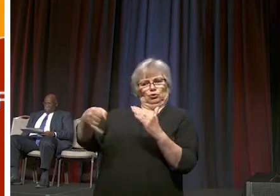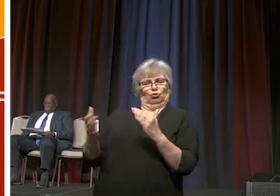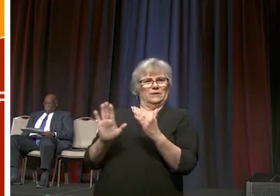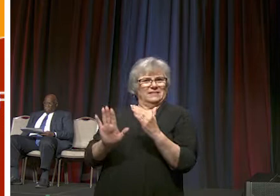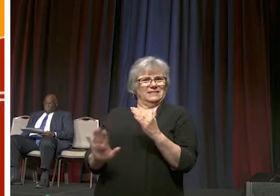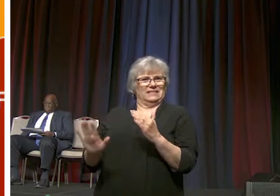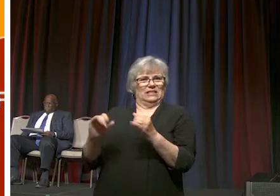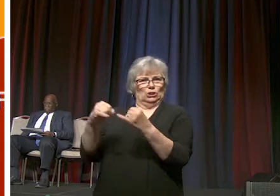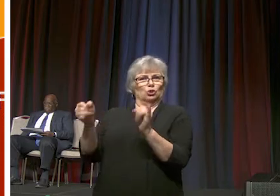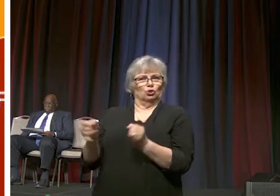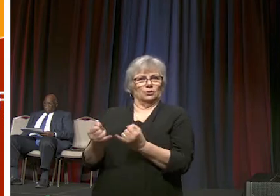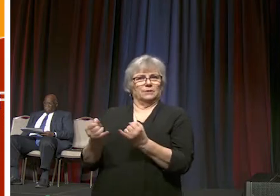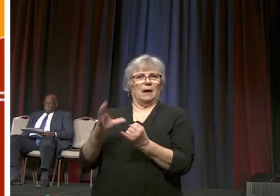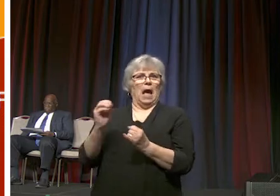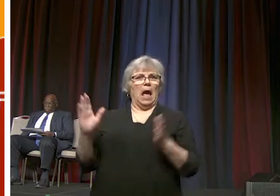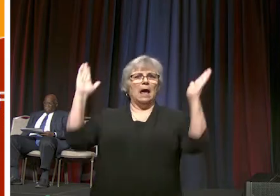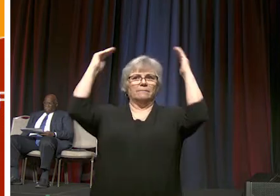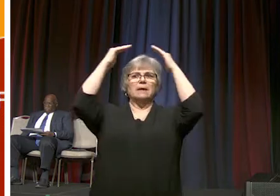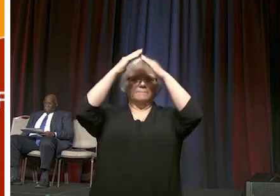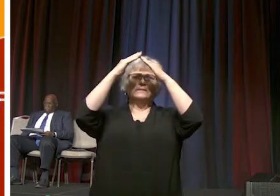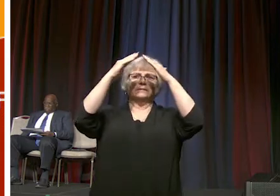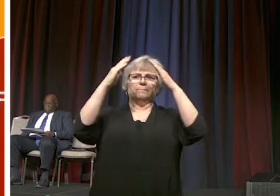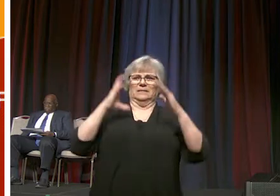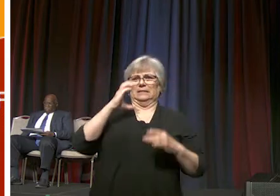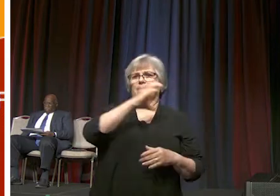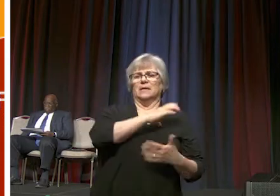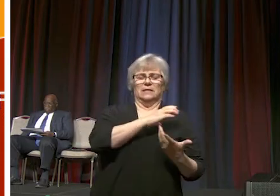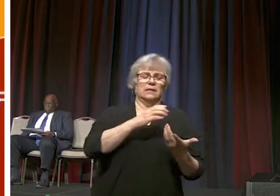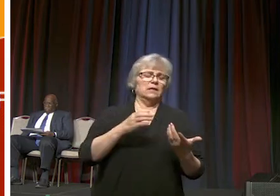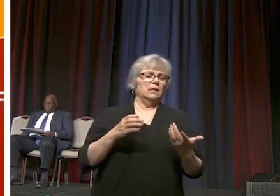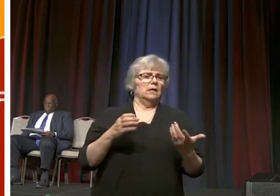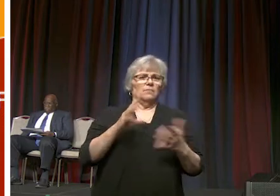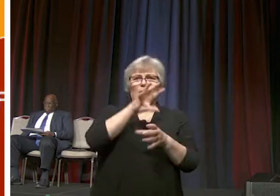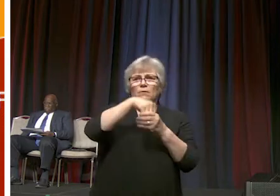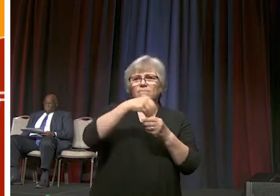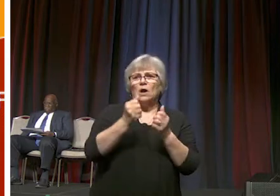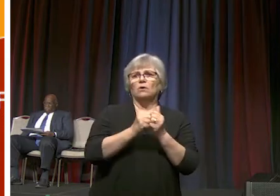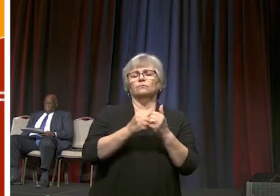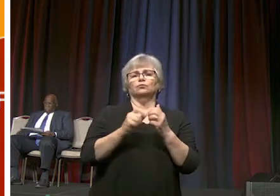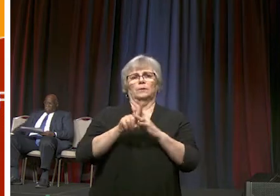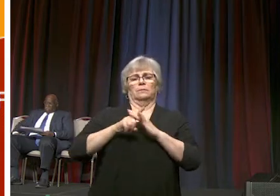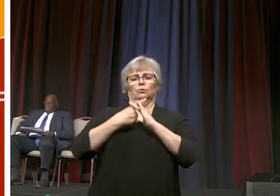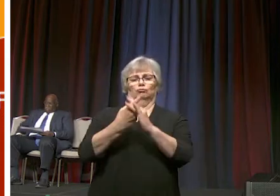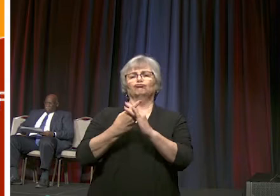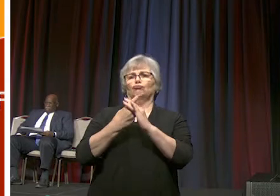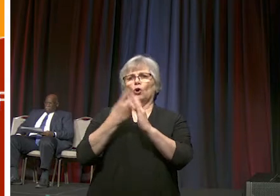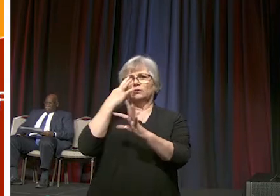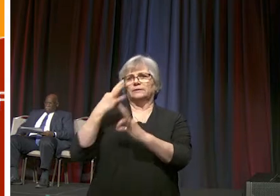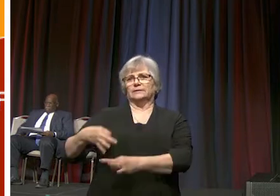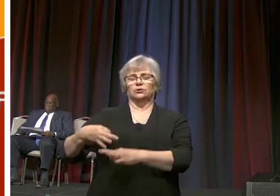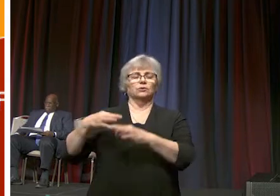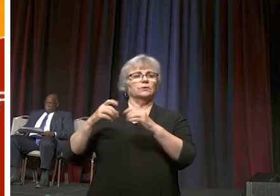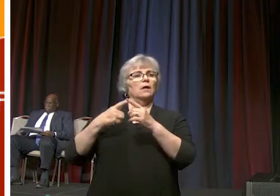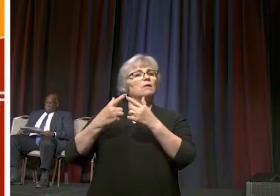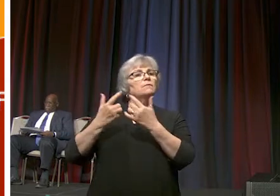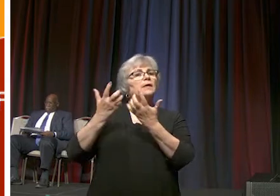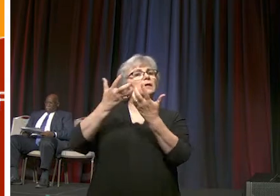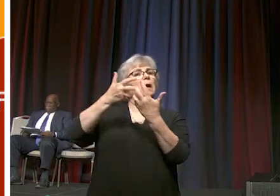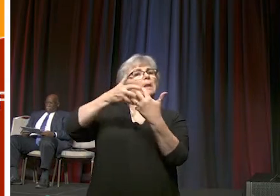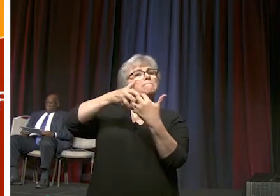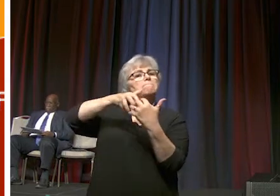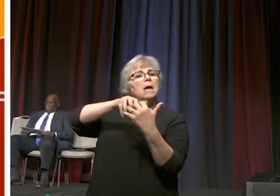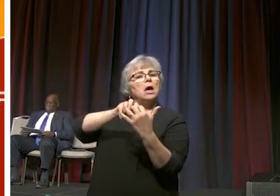jurisdiction episcopy episcopacy committees that would be involved in making initial decisions it would then meld to an